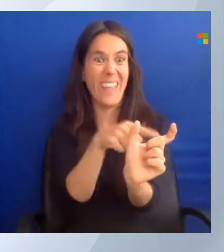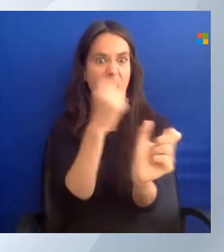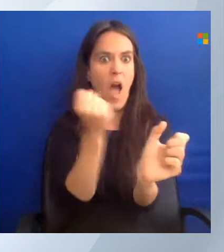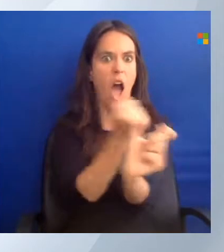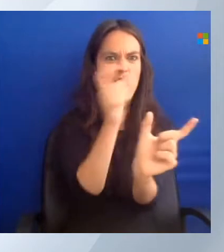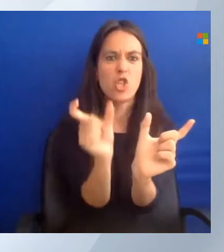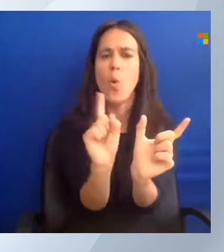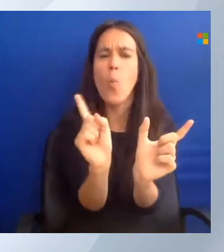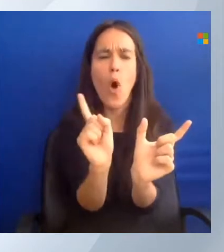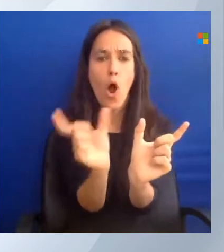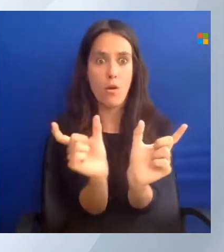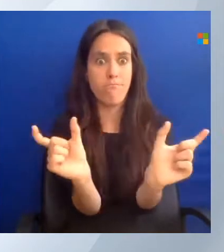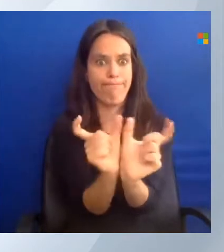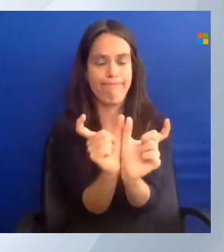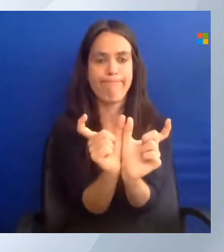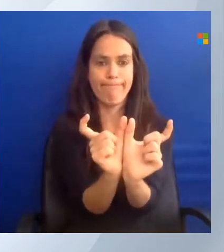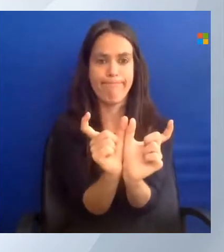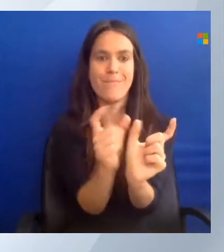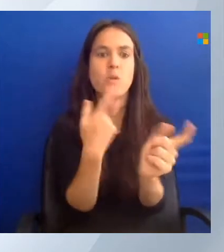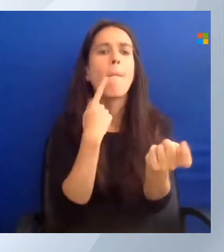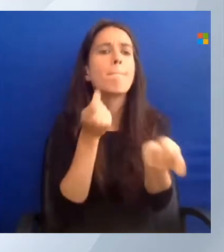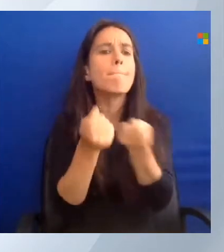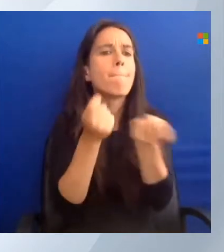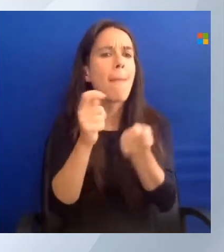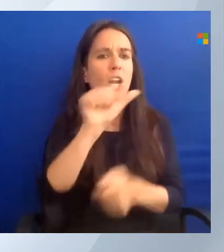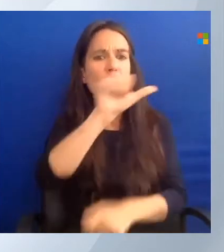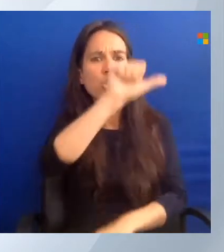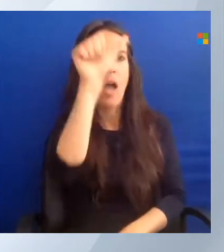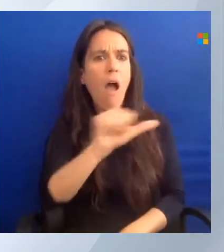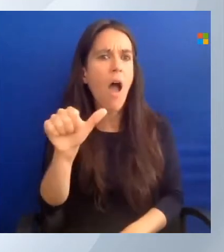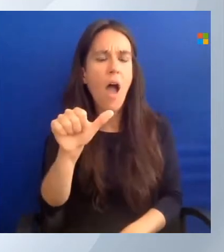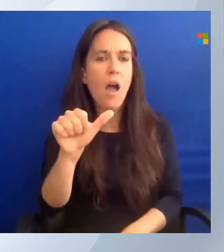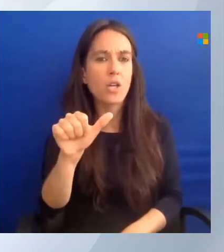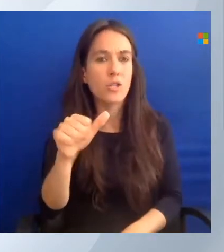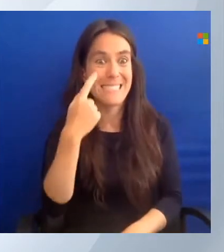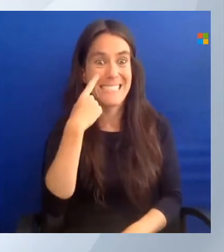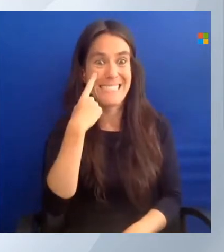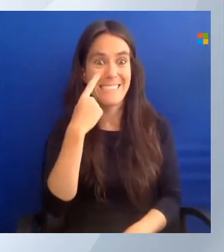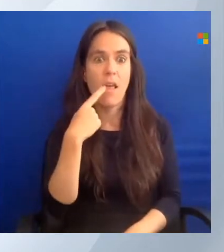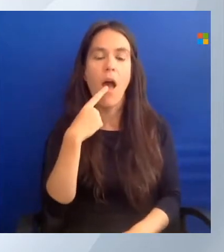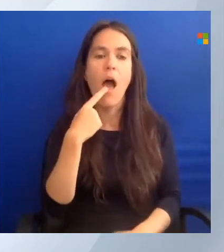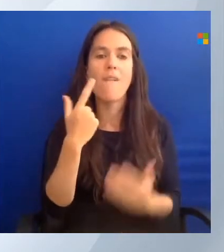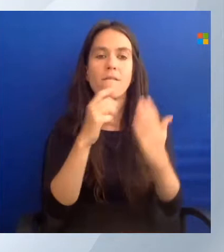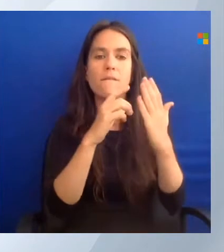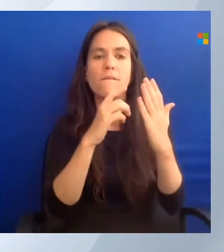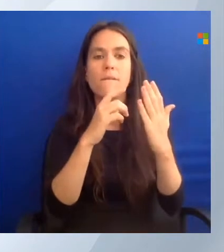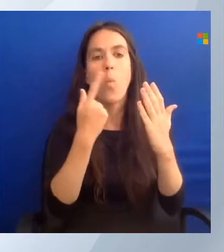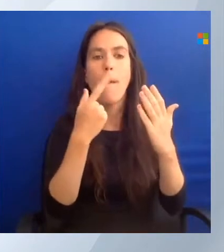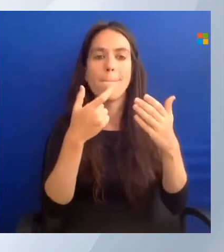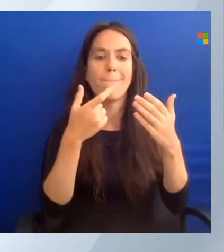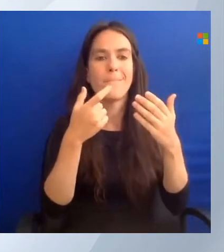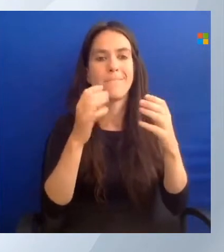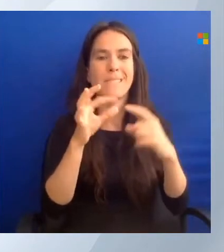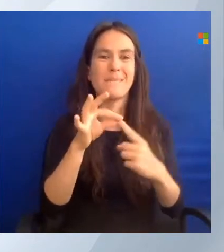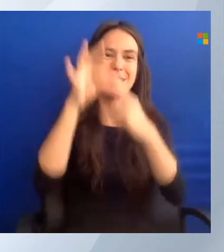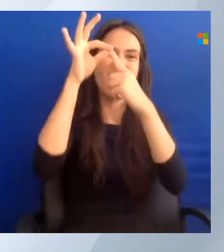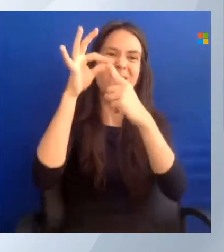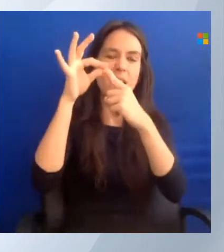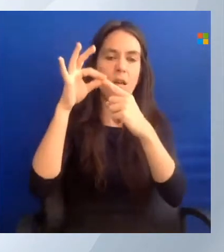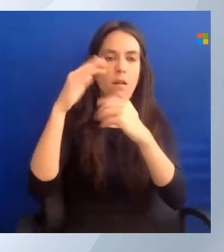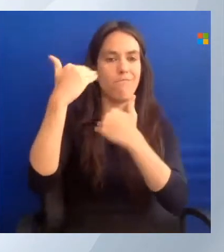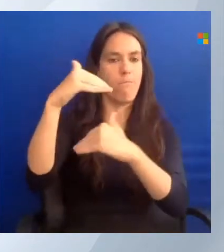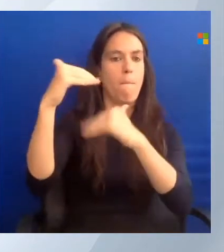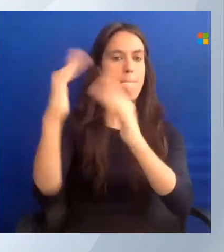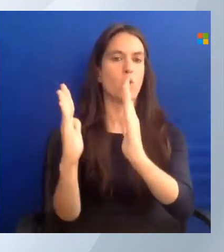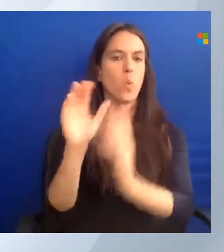To manage Azure. You get to use the AZ module. There is also the Azure RM module. But